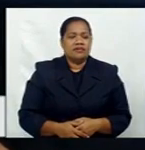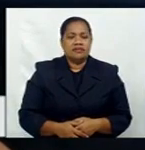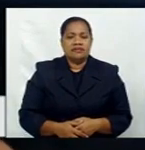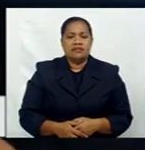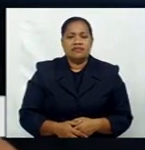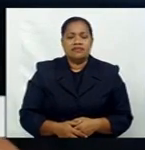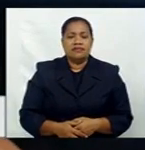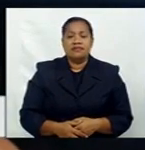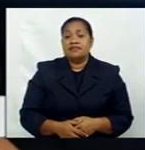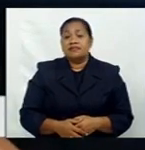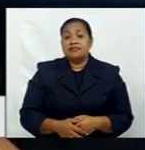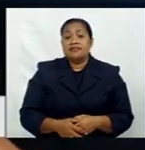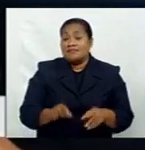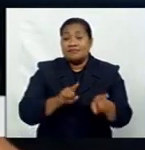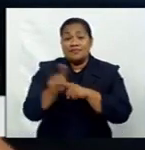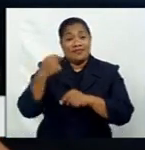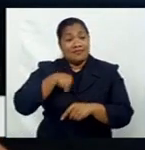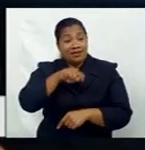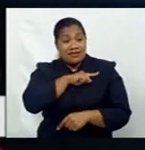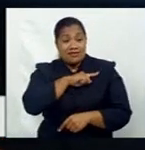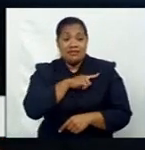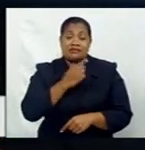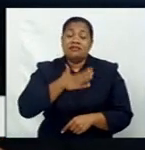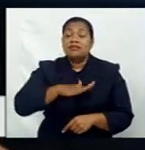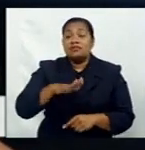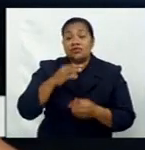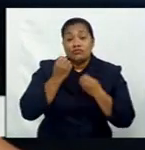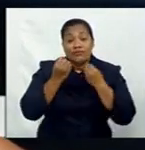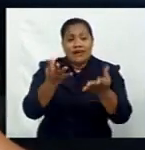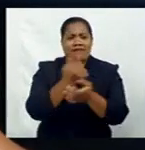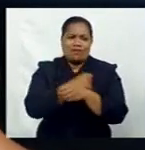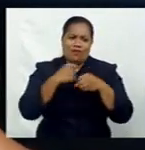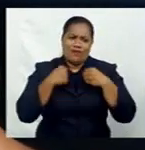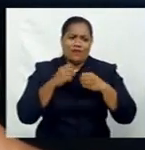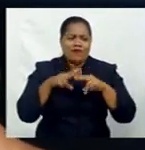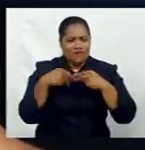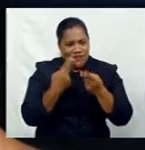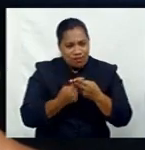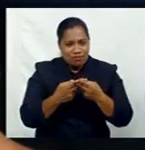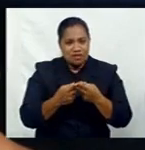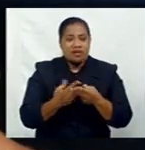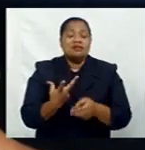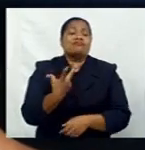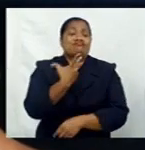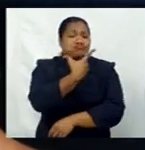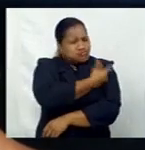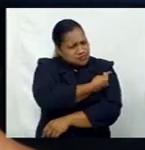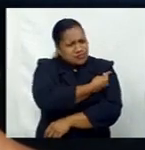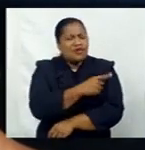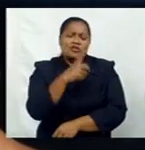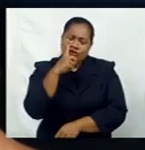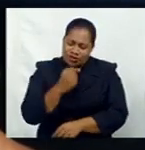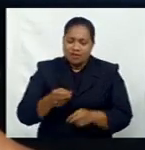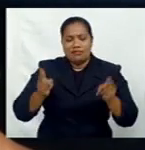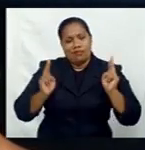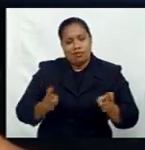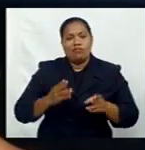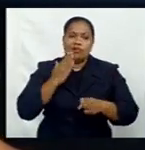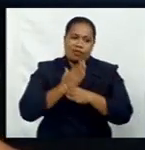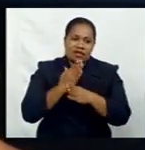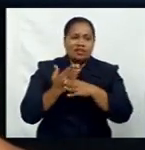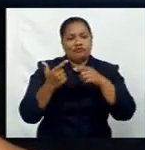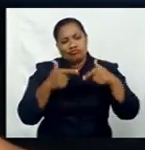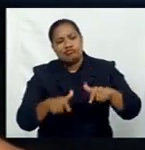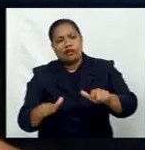The only thing most of us want is to provide for our families. Let's get vaccinated so we can go back to working, traveling and